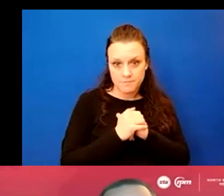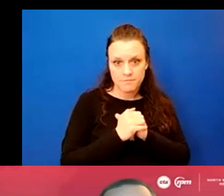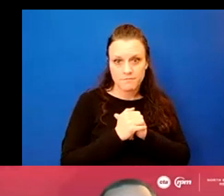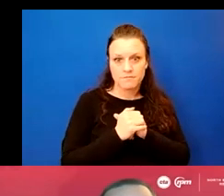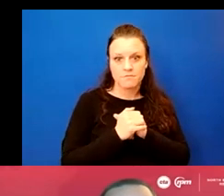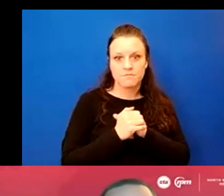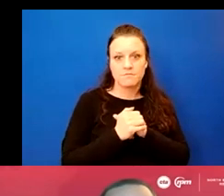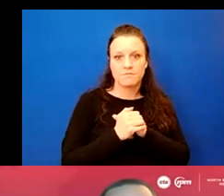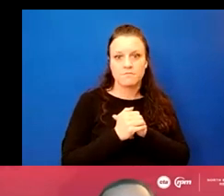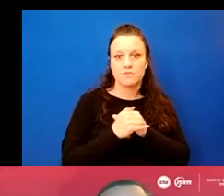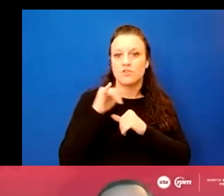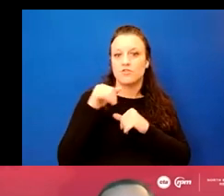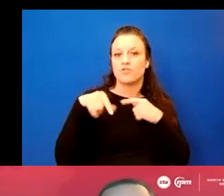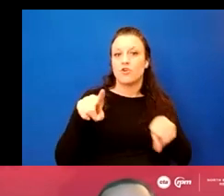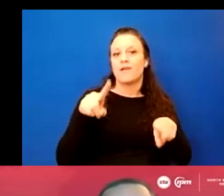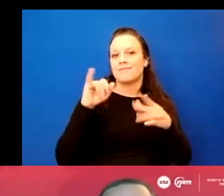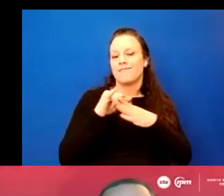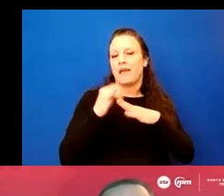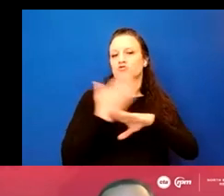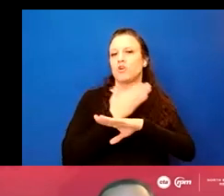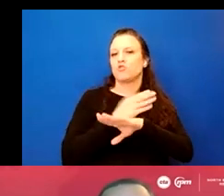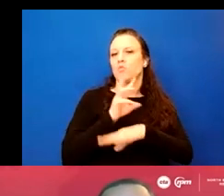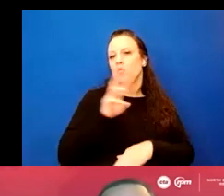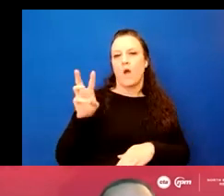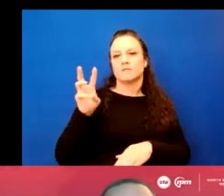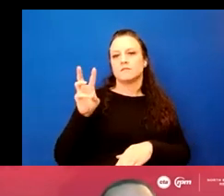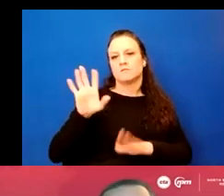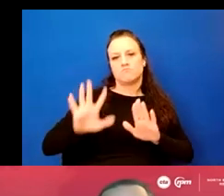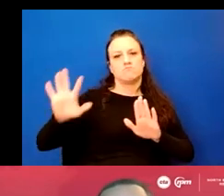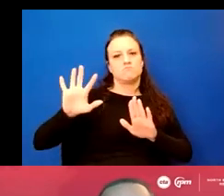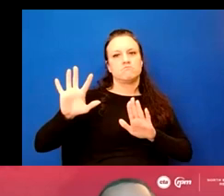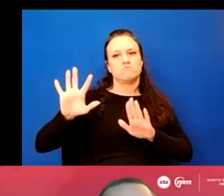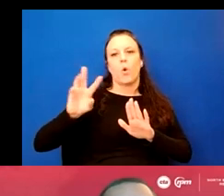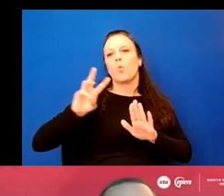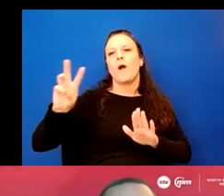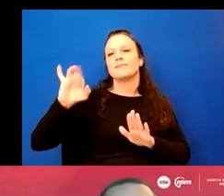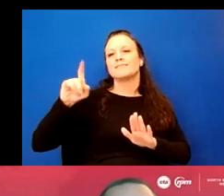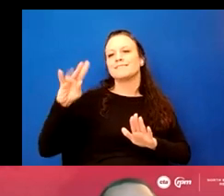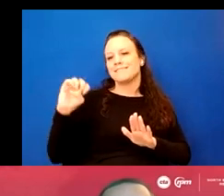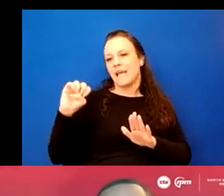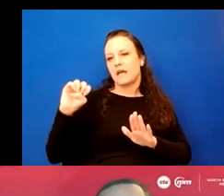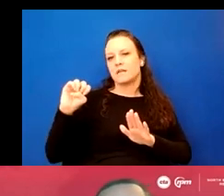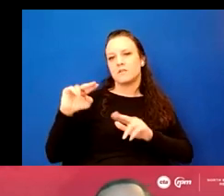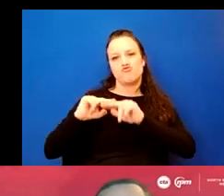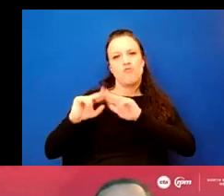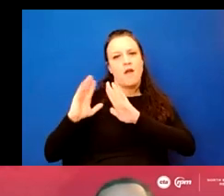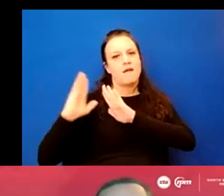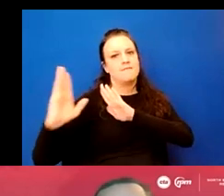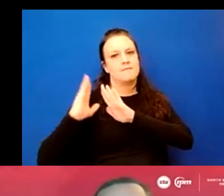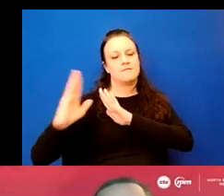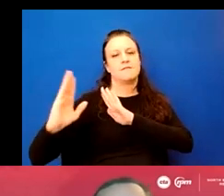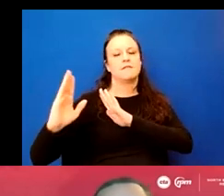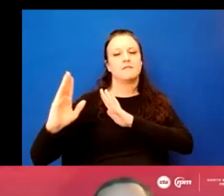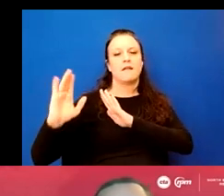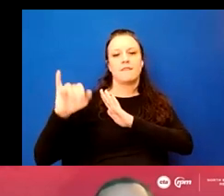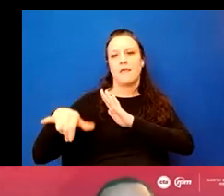uh, during that construction time, the two westbound tracks or west side tracks of the structure will be being,